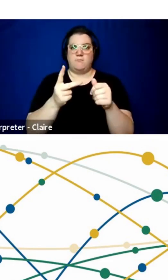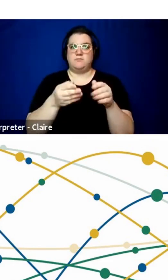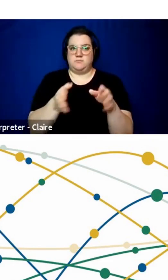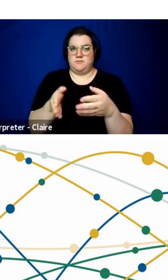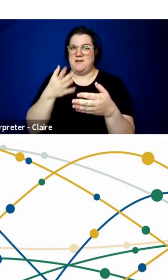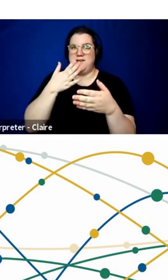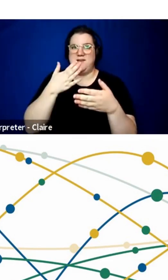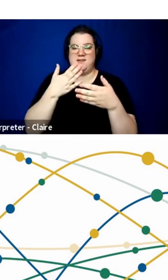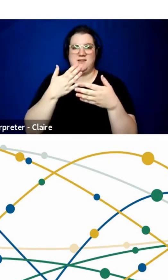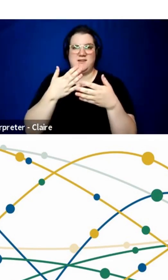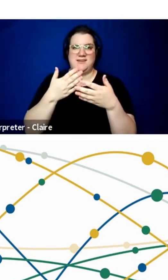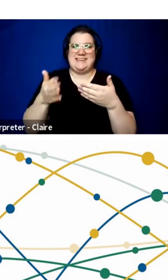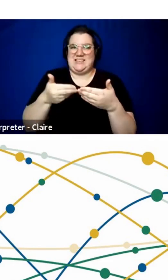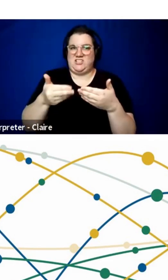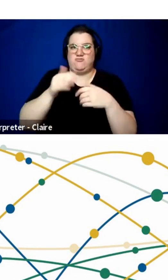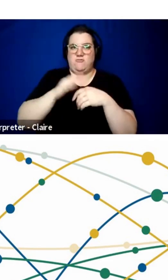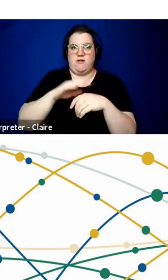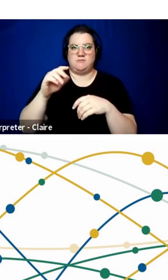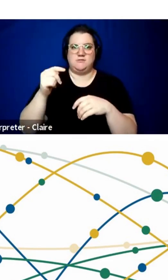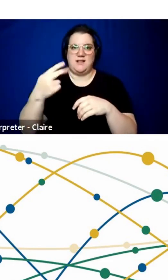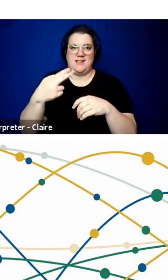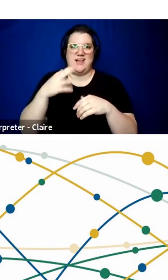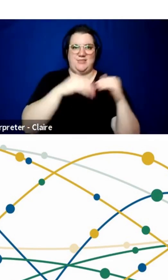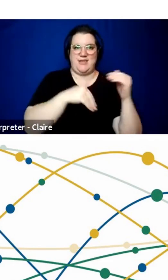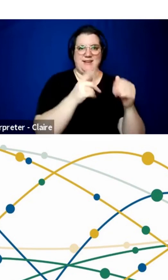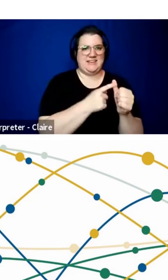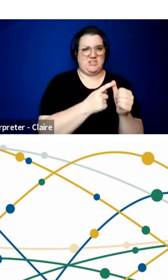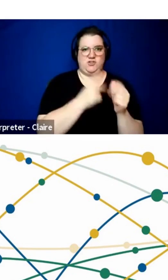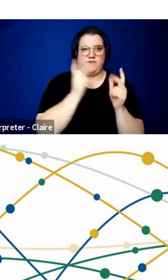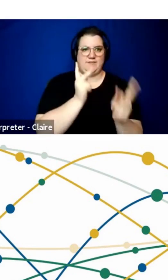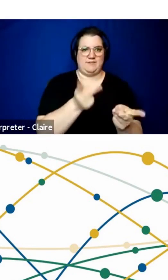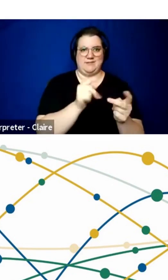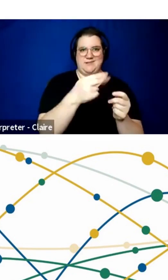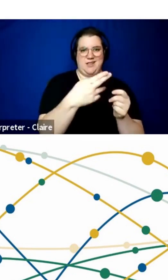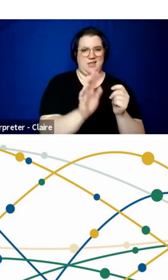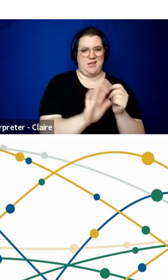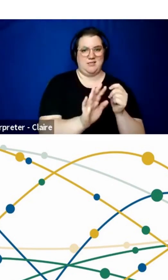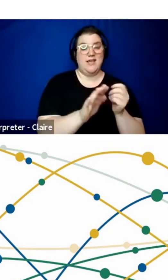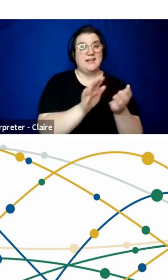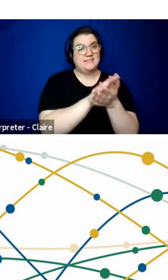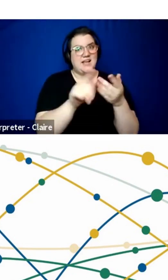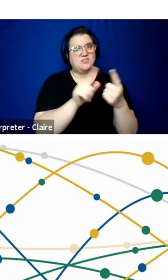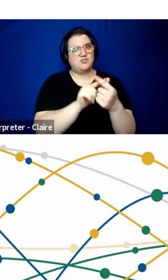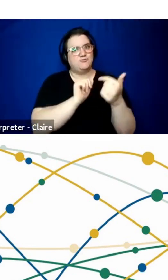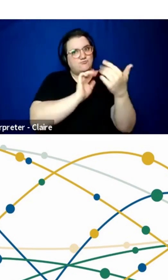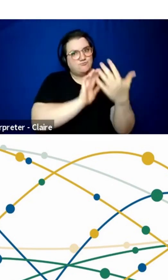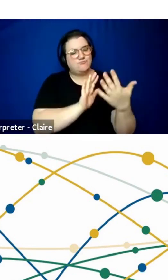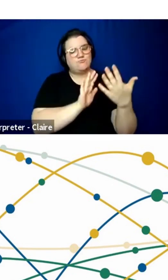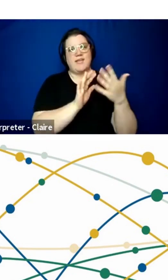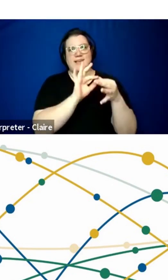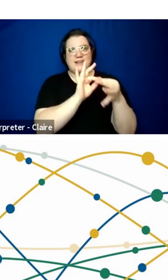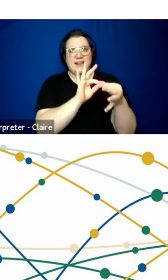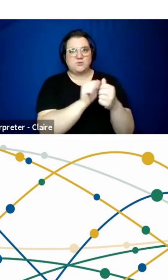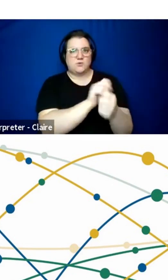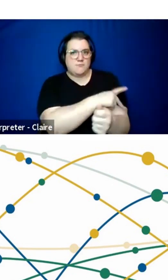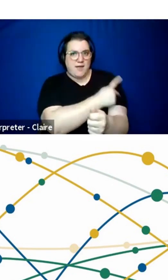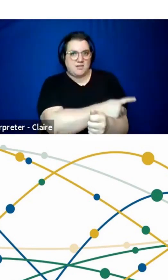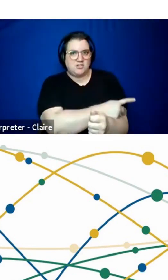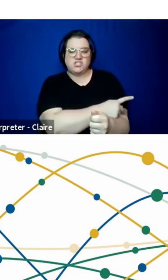probably than the initial visit. It's nice to establish a connection with the patient and keeping that connection just anecdotally